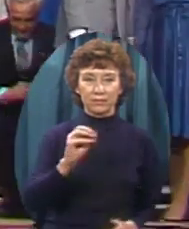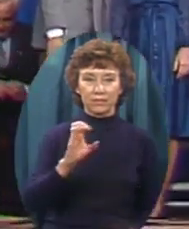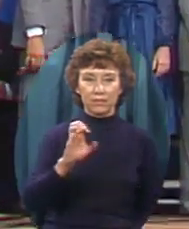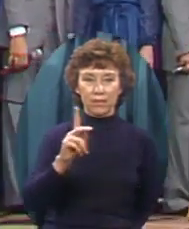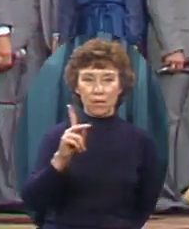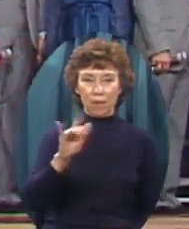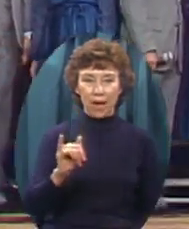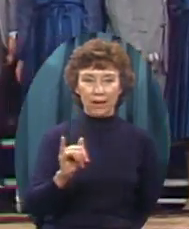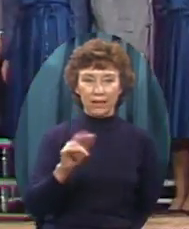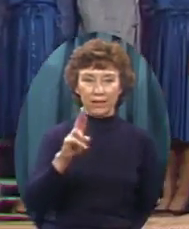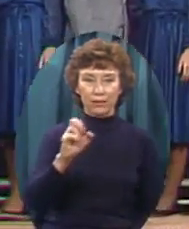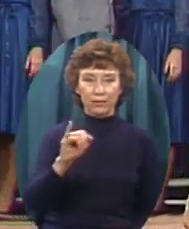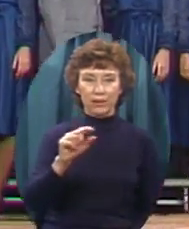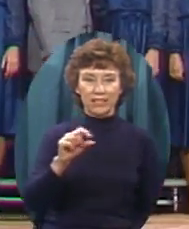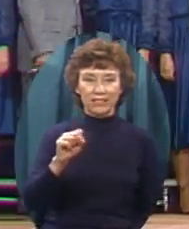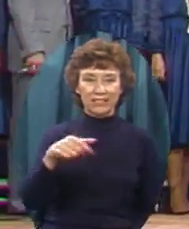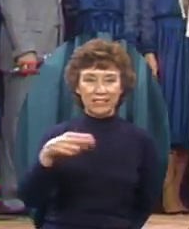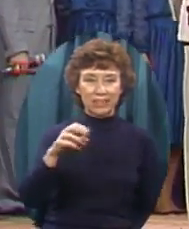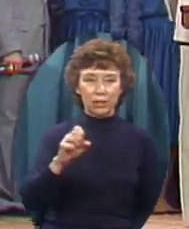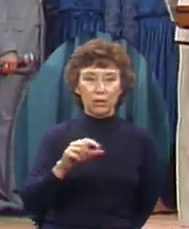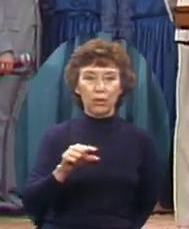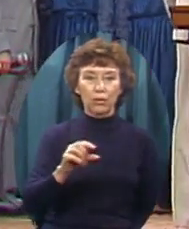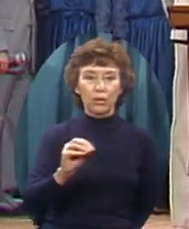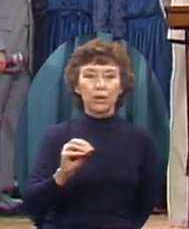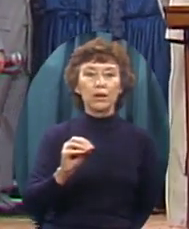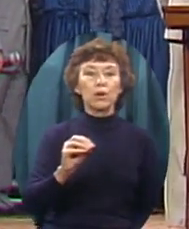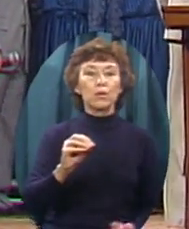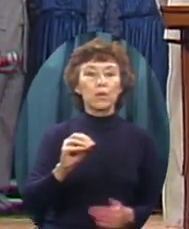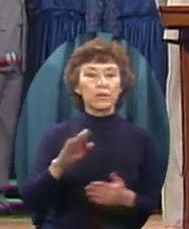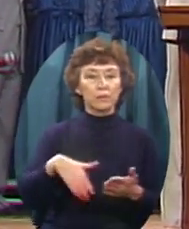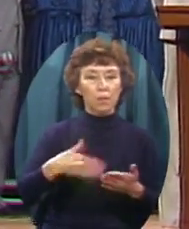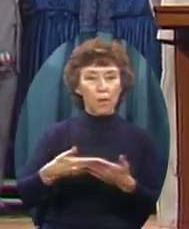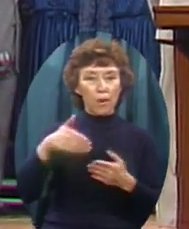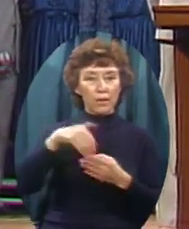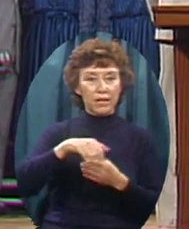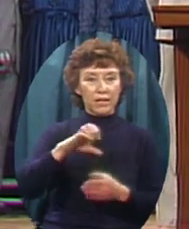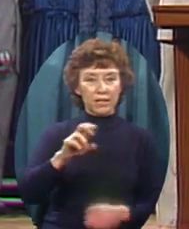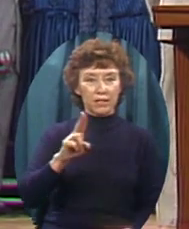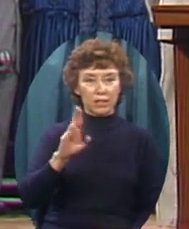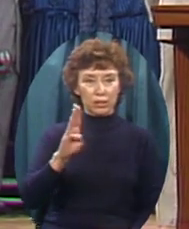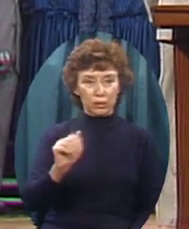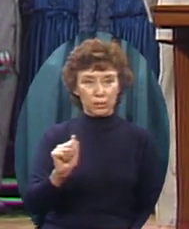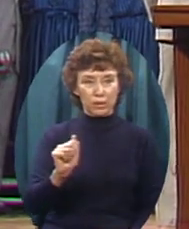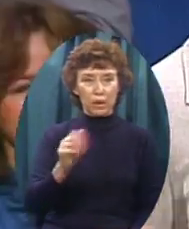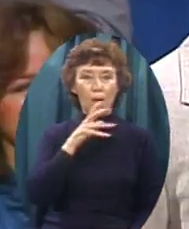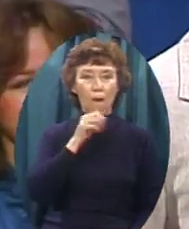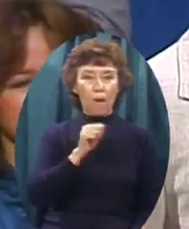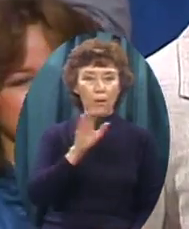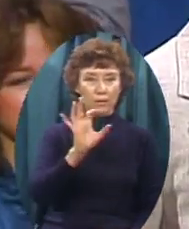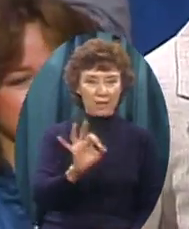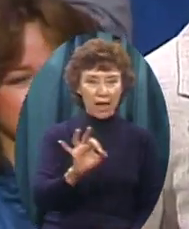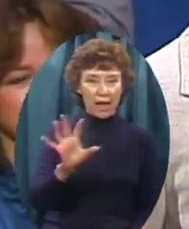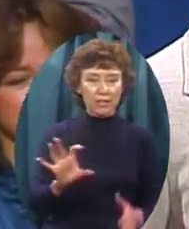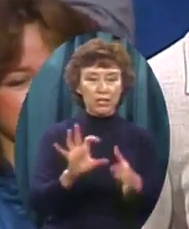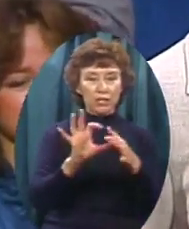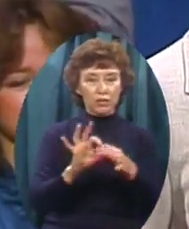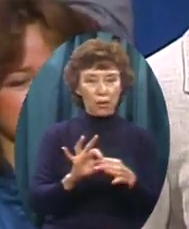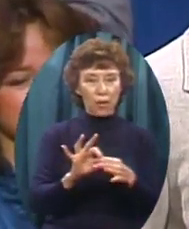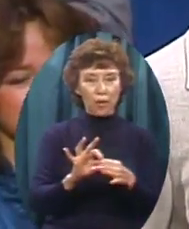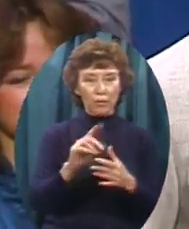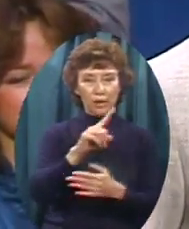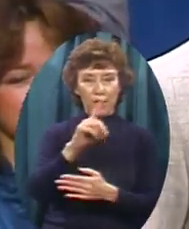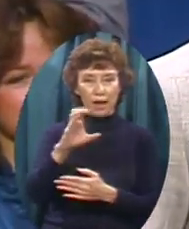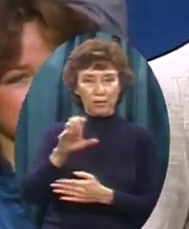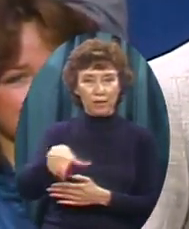Rocky Riosico was born in Cuba And at the age of nine Yes Joined over a hundred